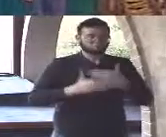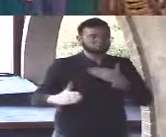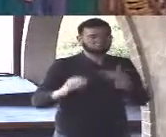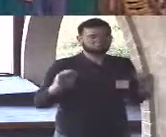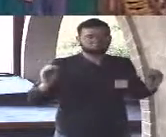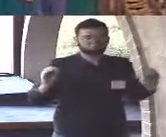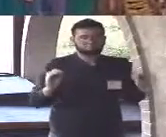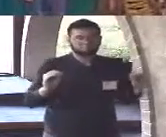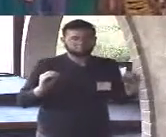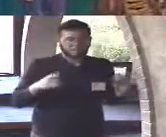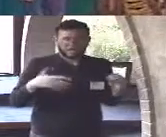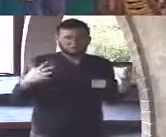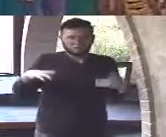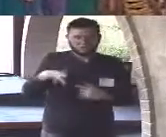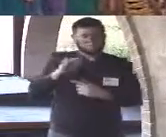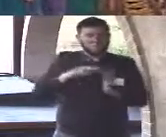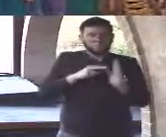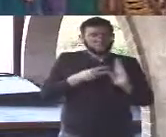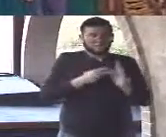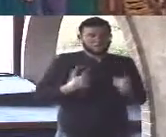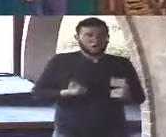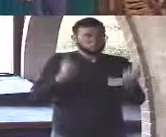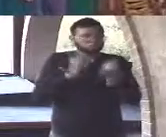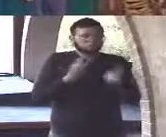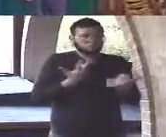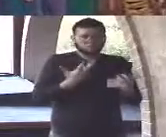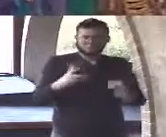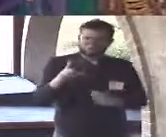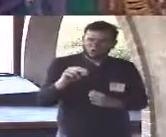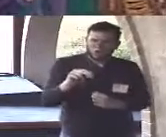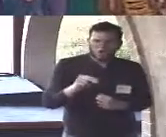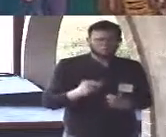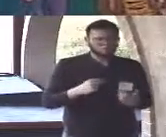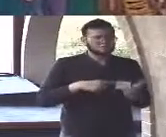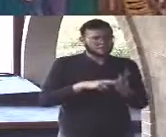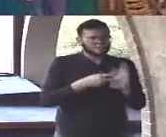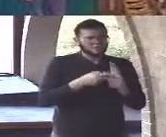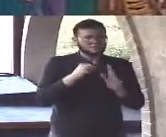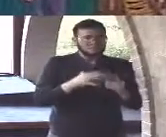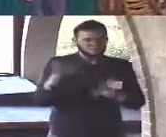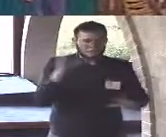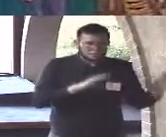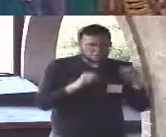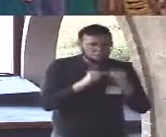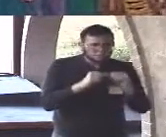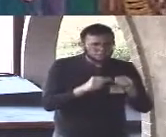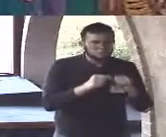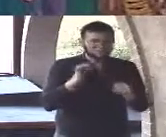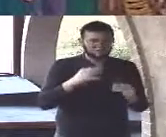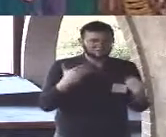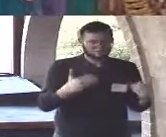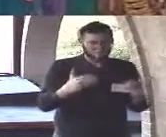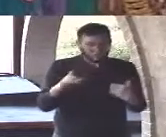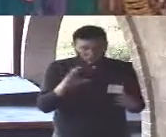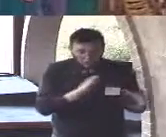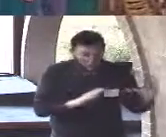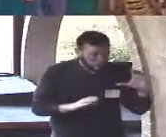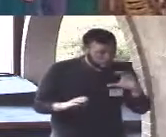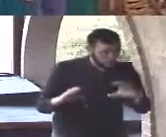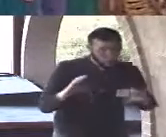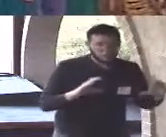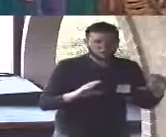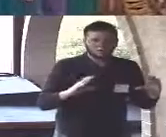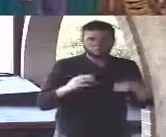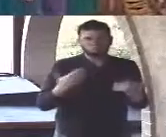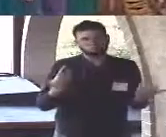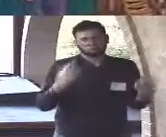there and it's just waiting for us and maybe if we turn over enough rocks well we'll eventually find it based on